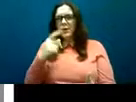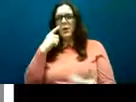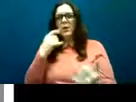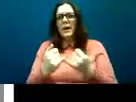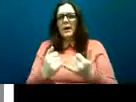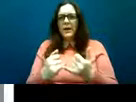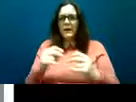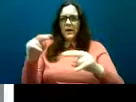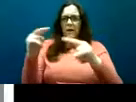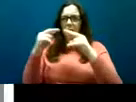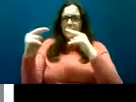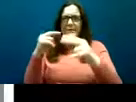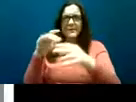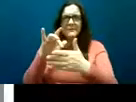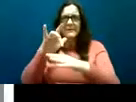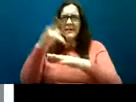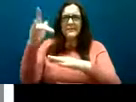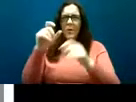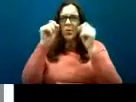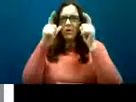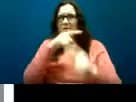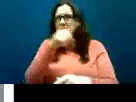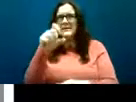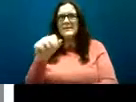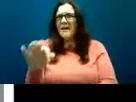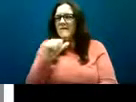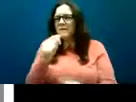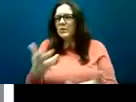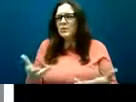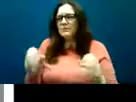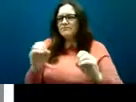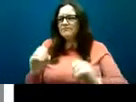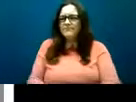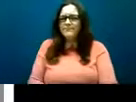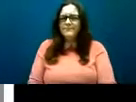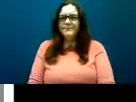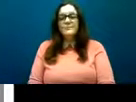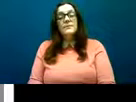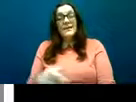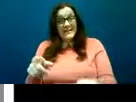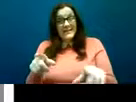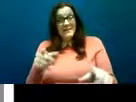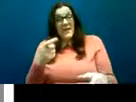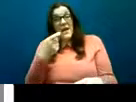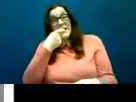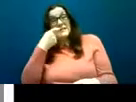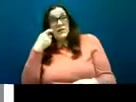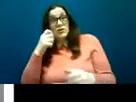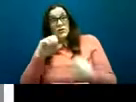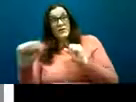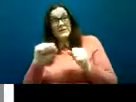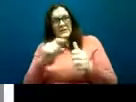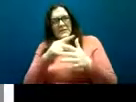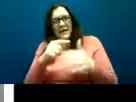in relation to addiction services the participants found it difficult to engage with these because they were based on